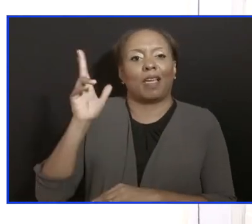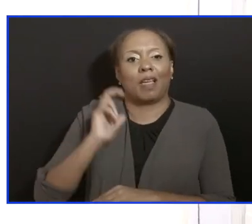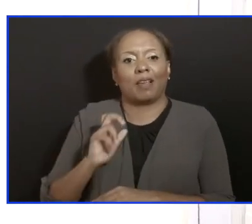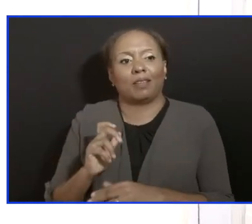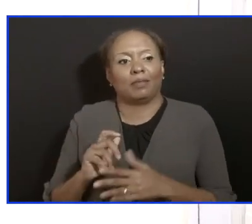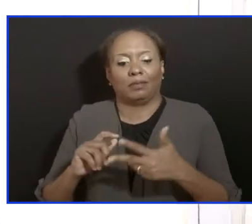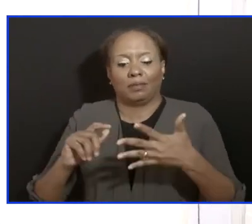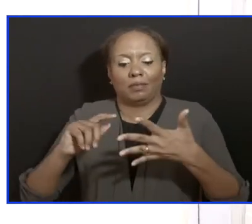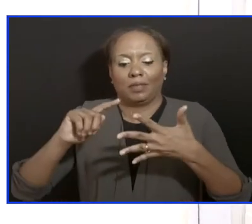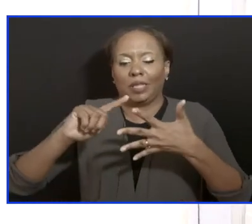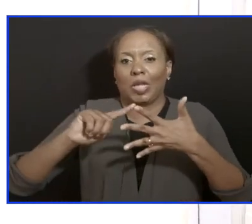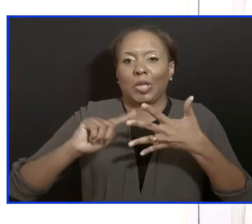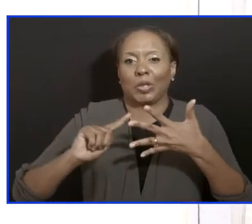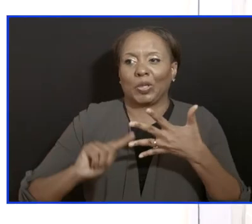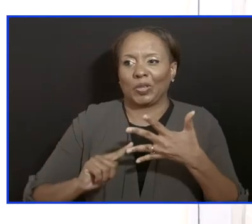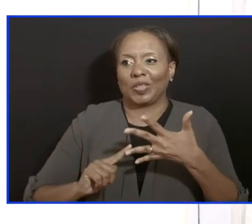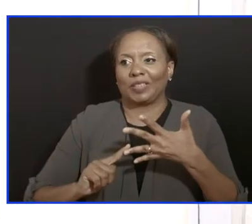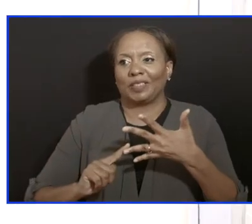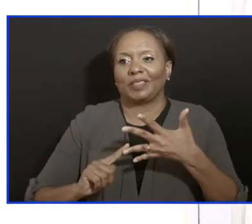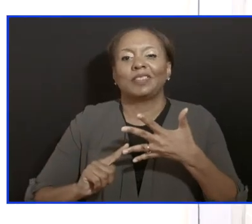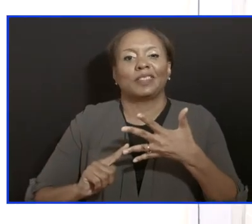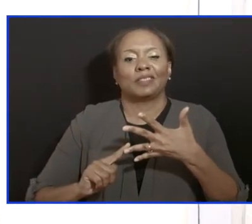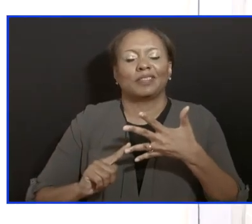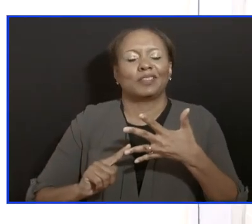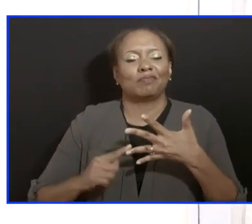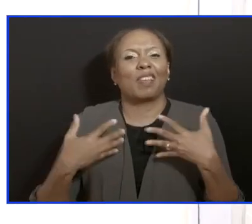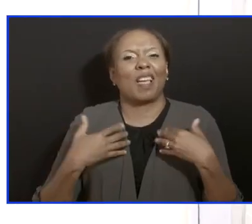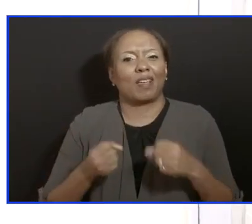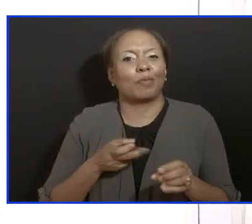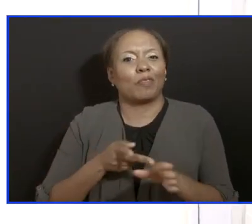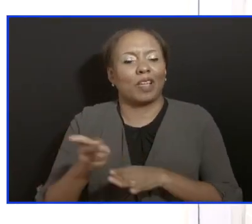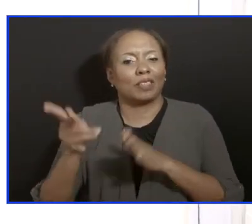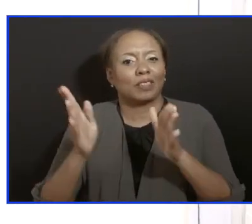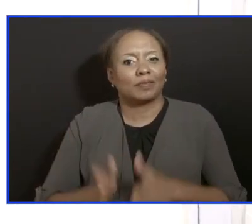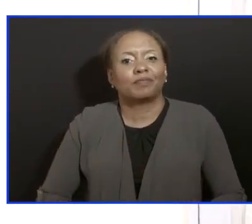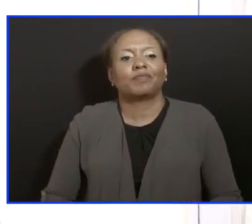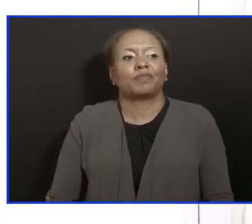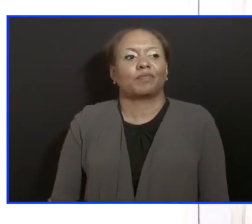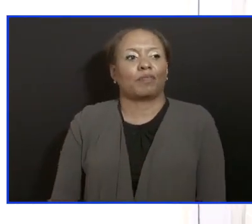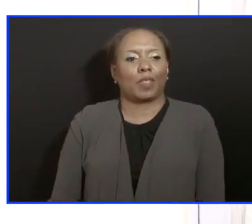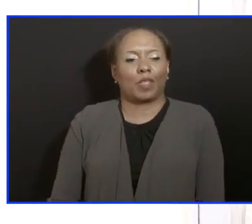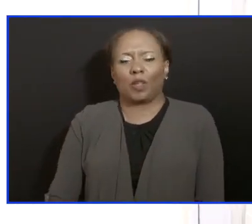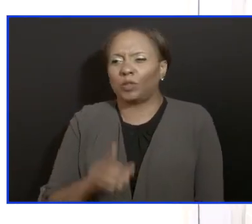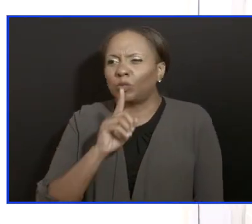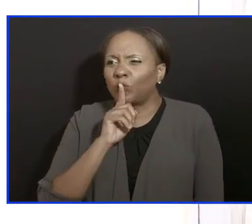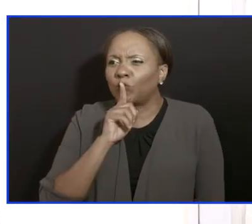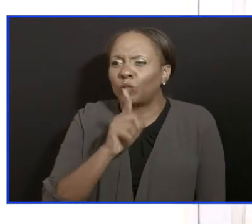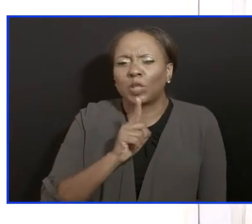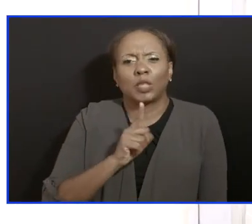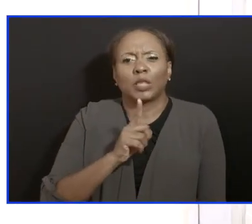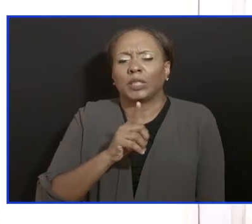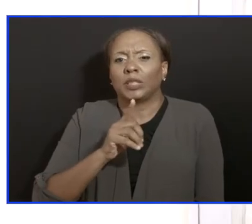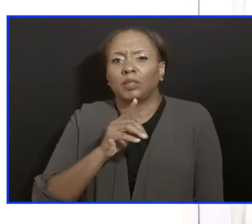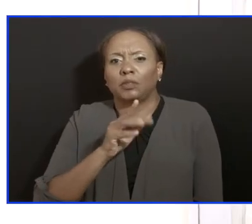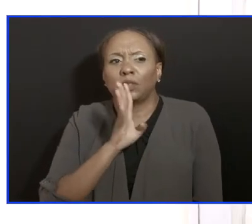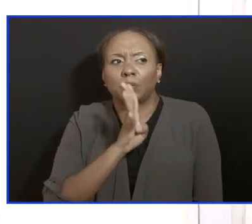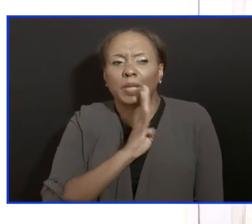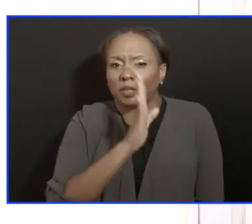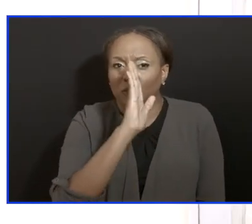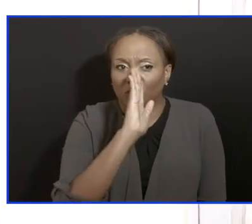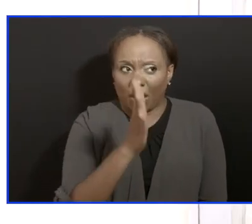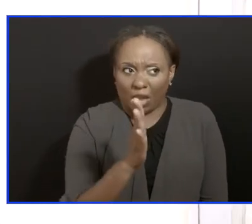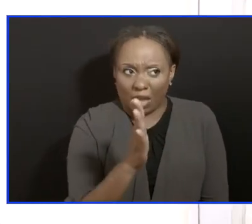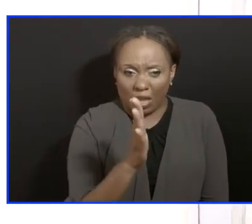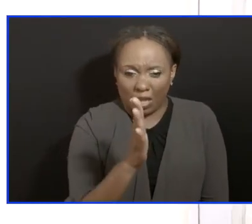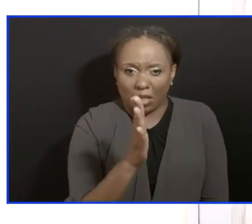the battle leading from the front and who have indicated exactly where we are in this storm. We have said